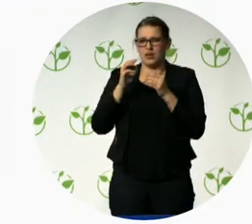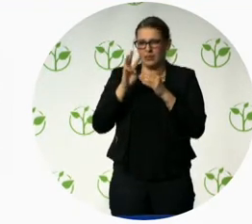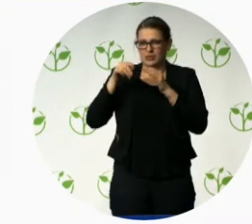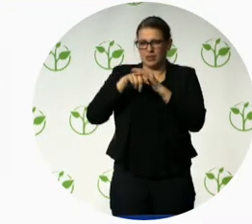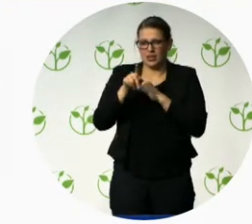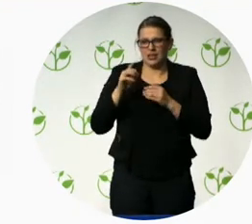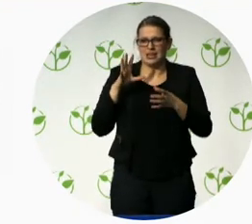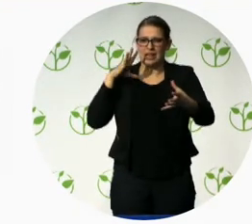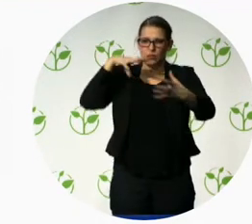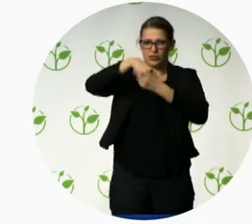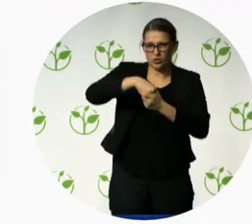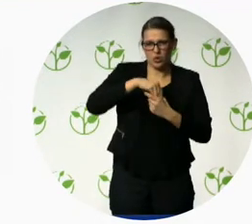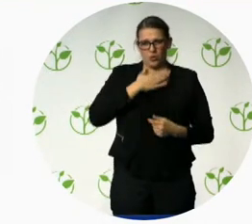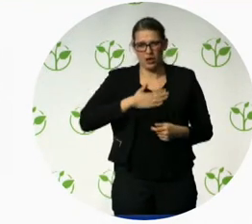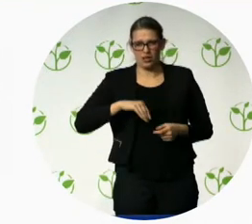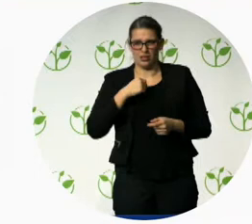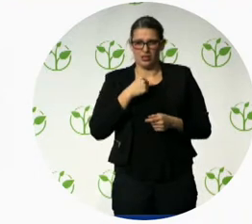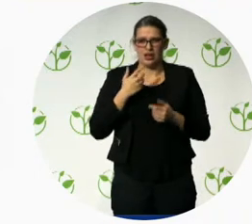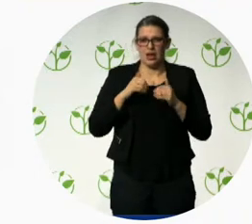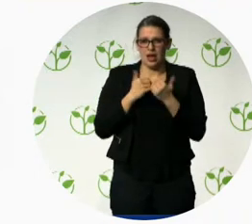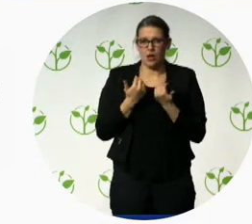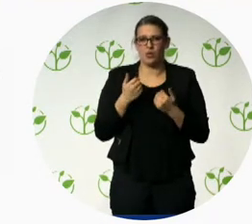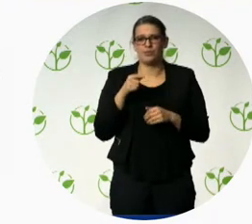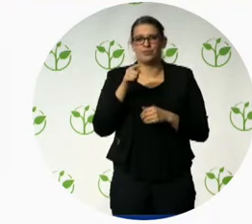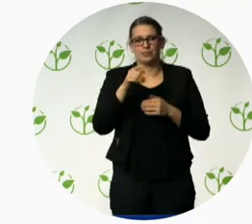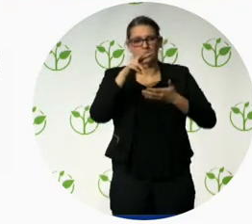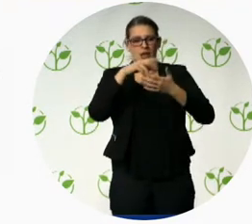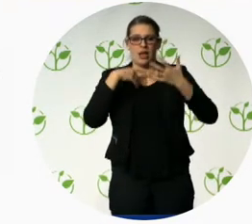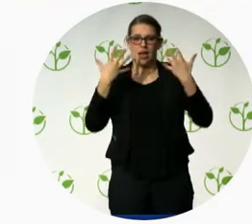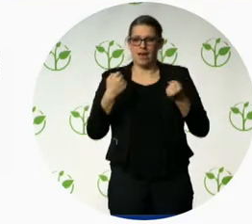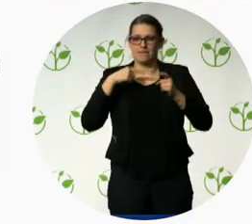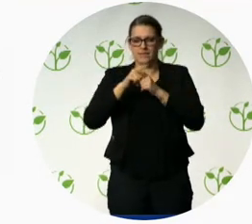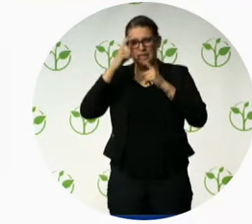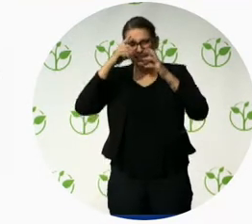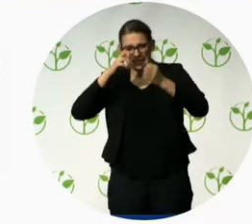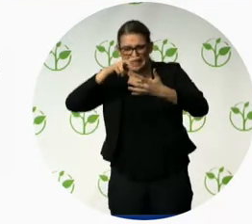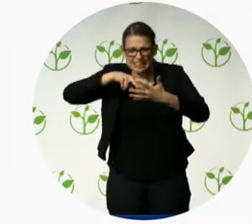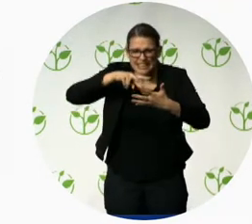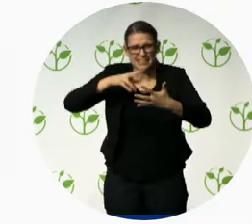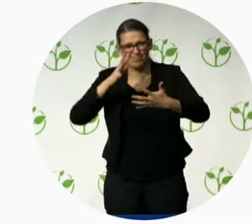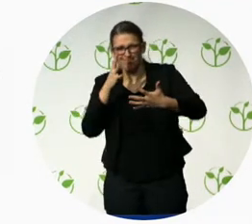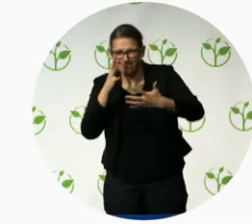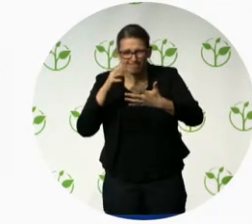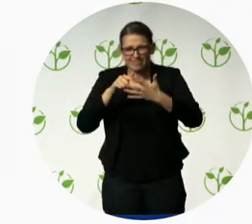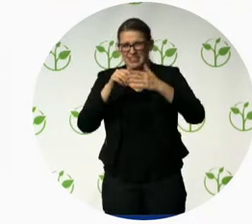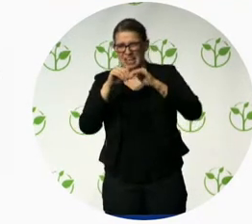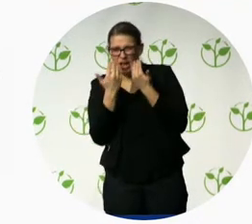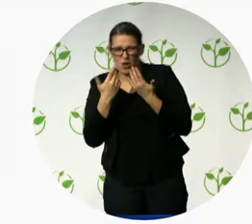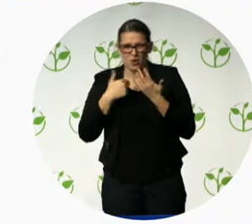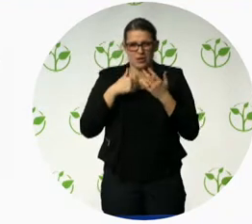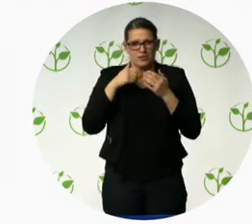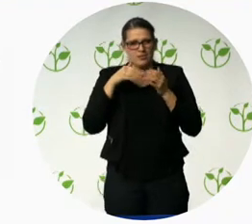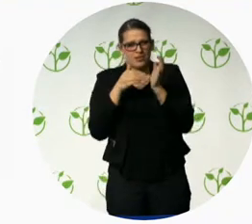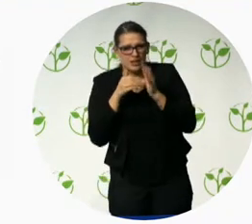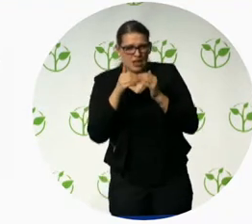dyslexia. She is struggling. She thinks that she has to go through experts to do this, but she actually found her solution in the Microsoft store